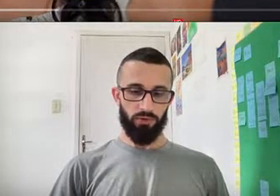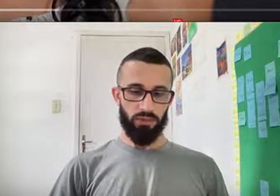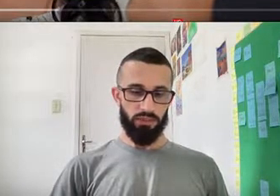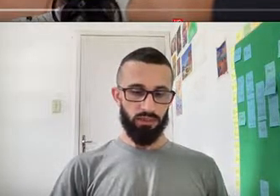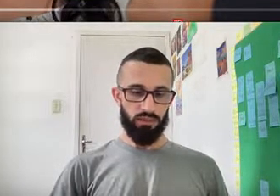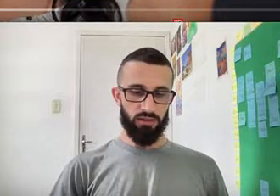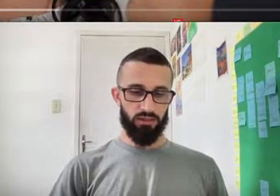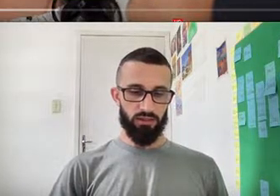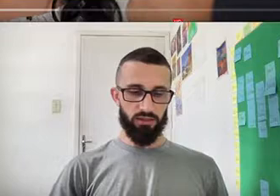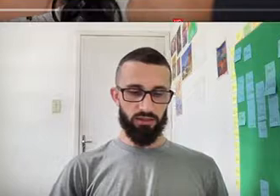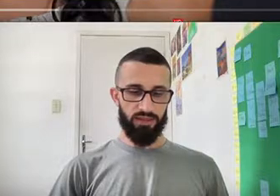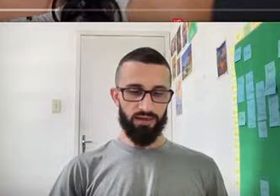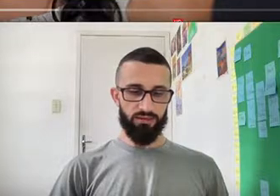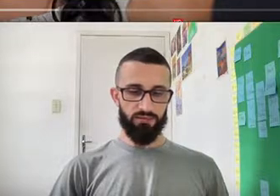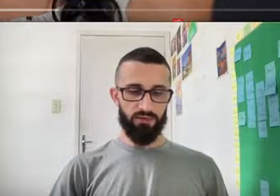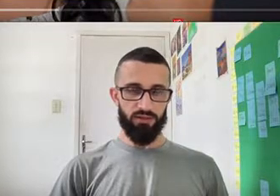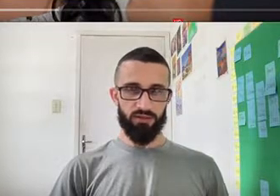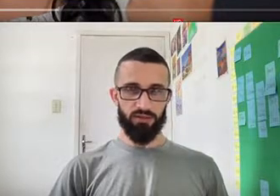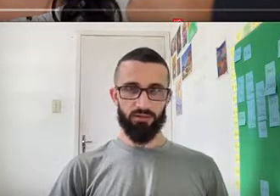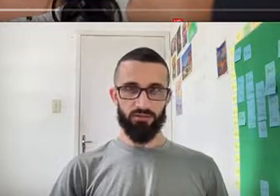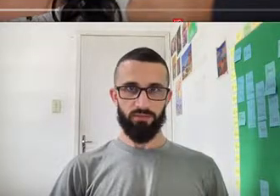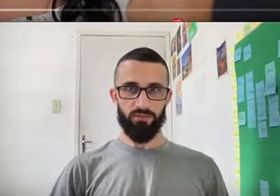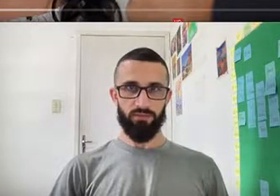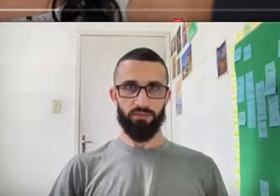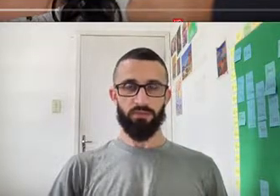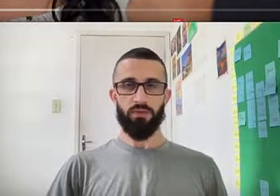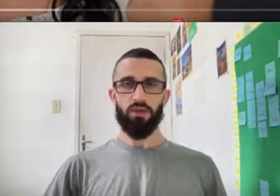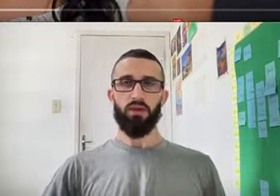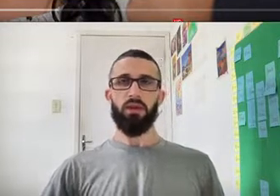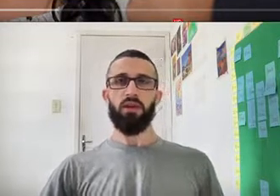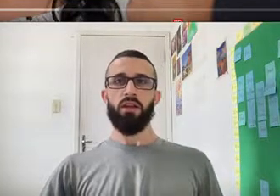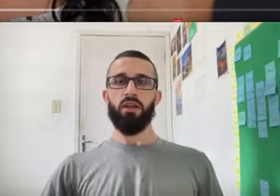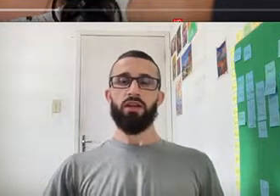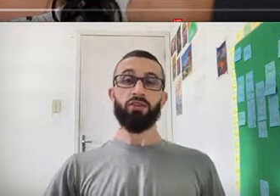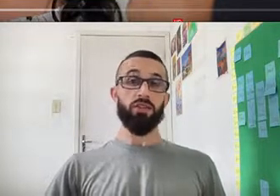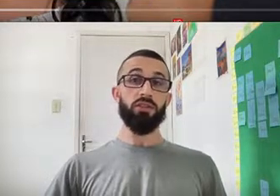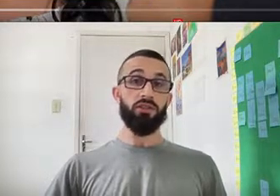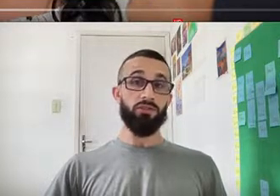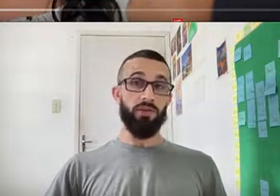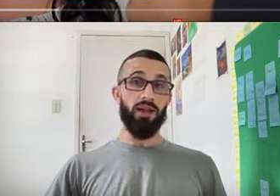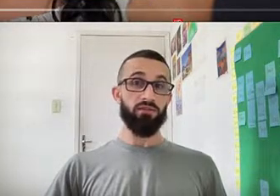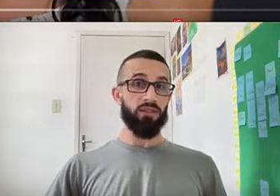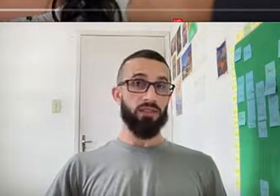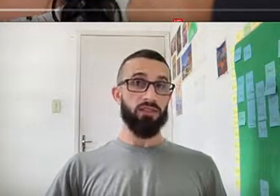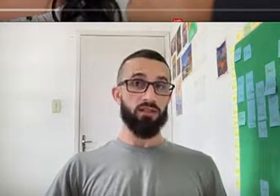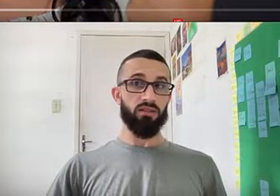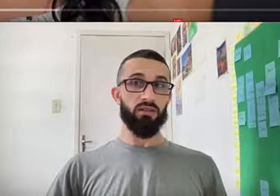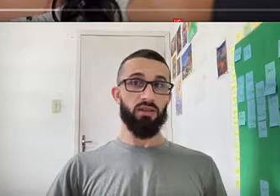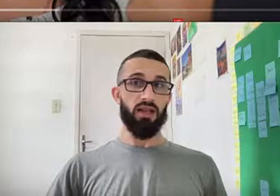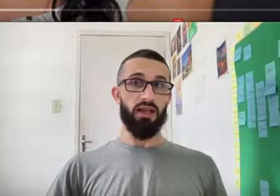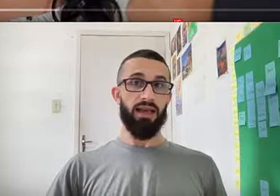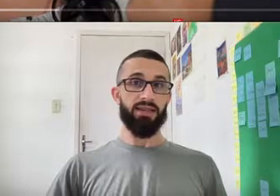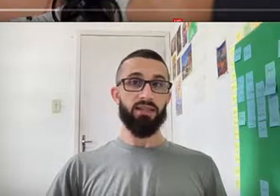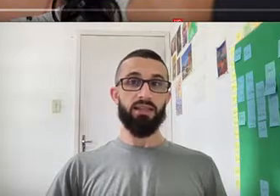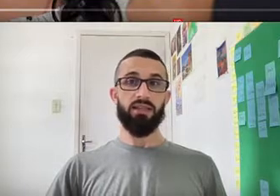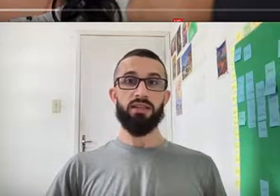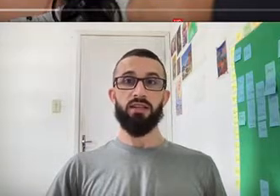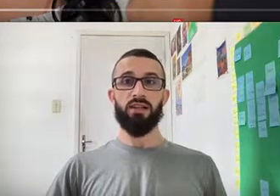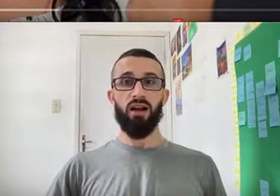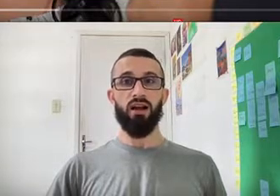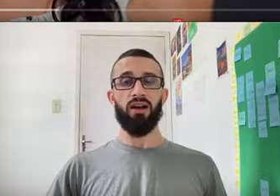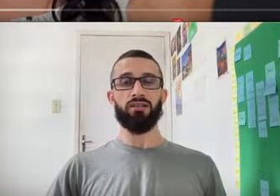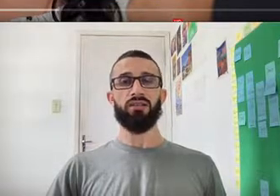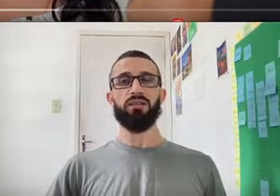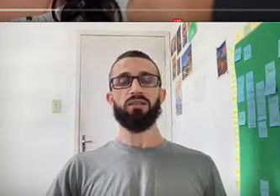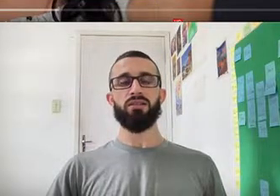Feliz Da Vida Julius Found It And He